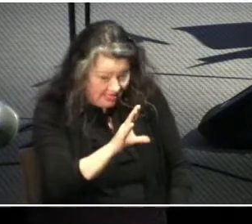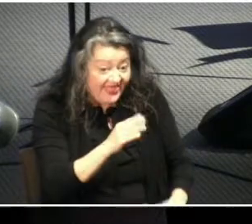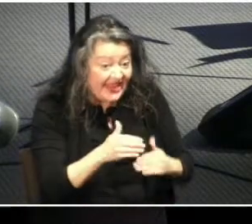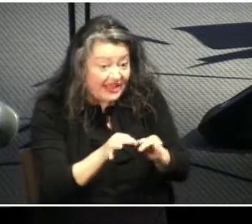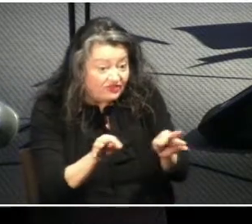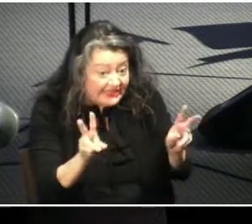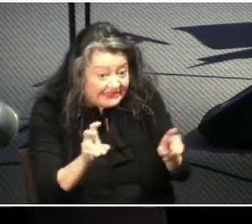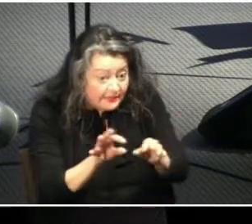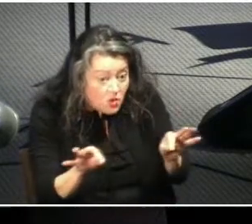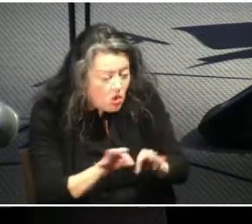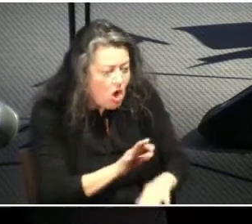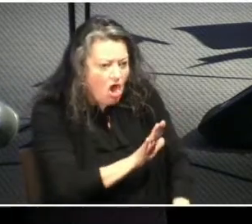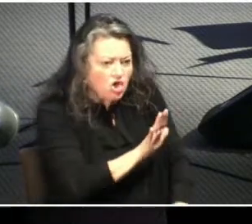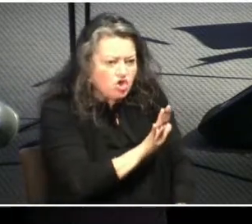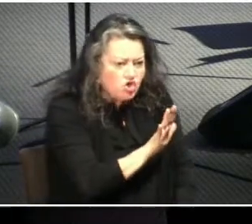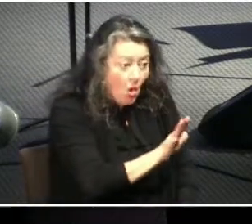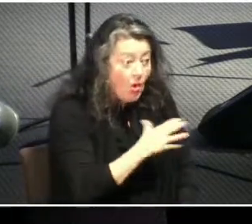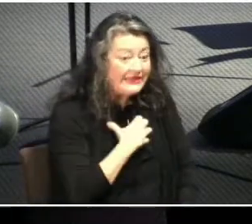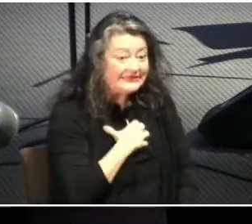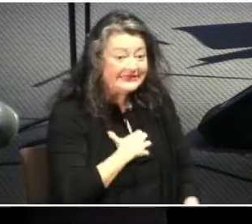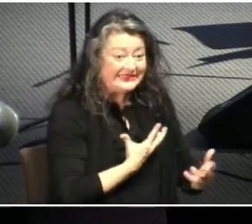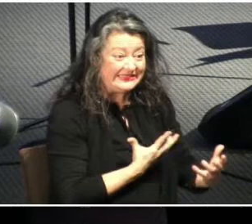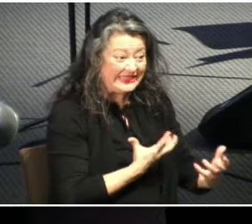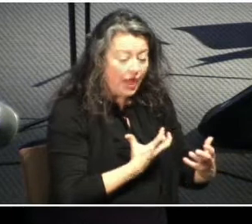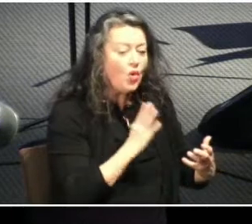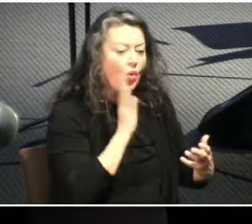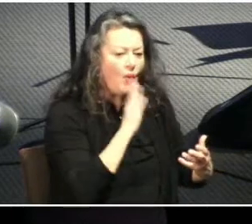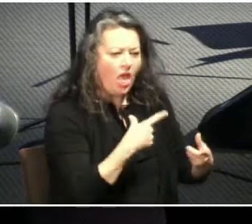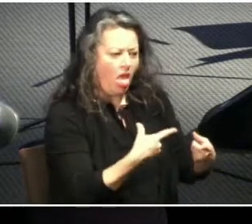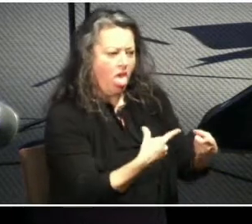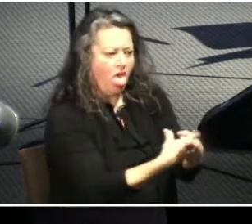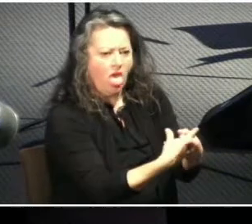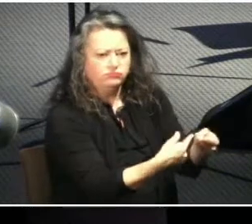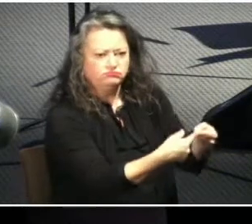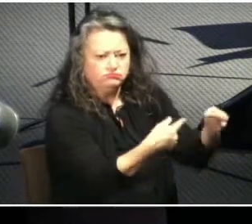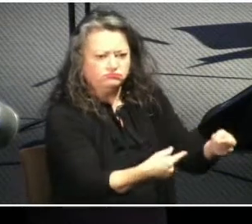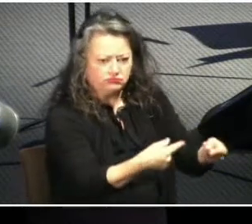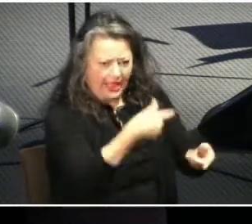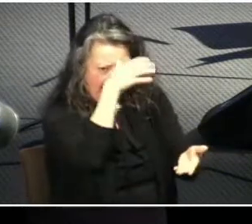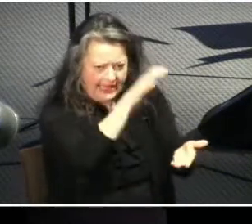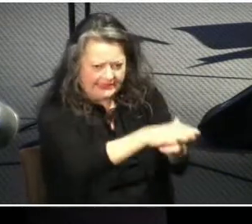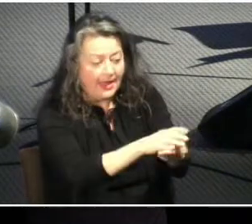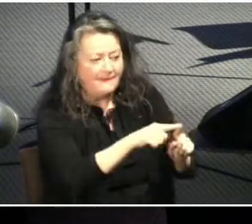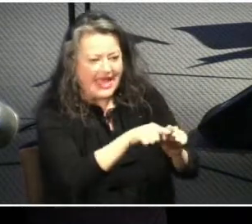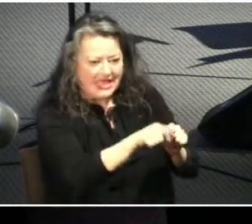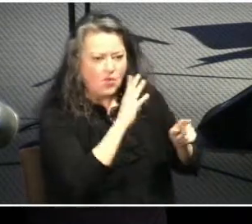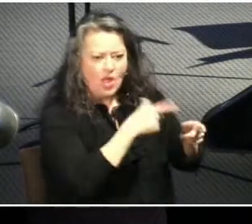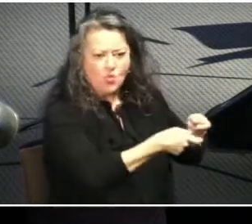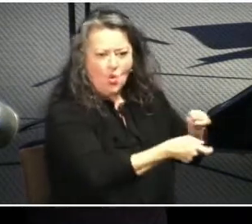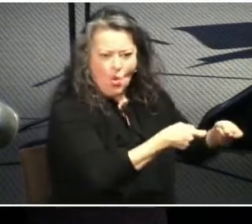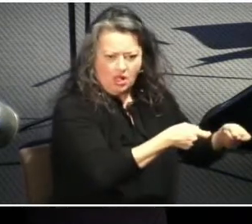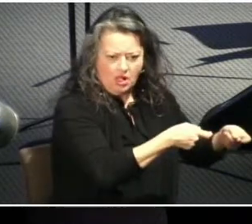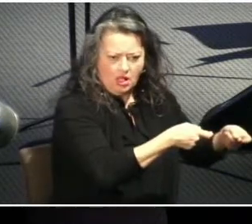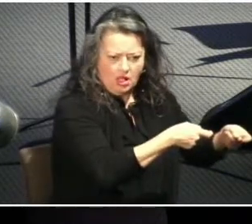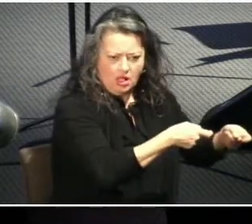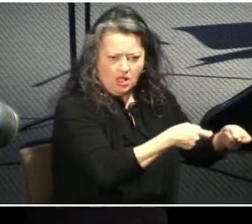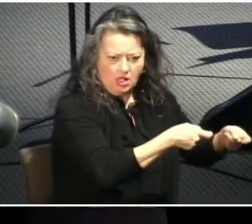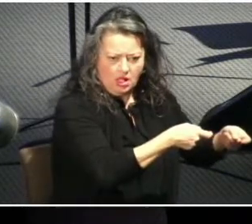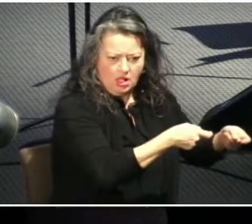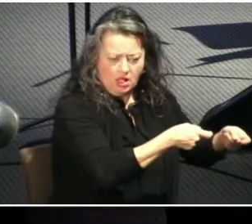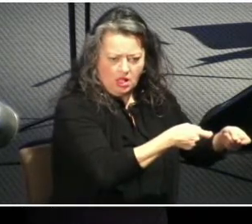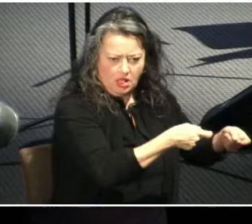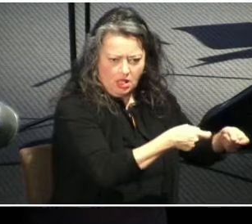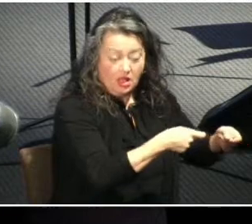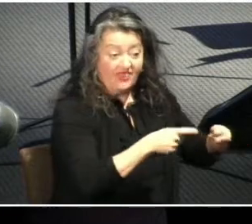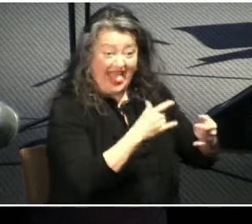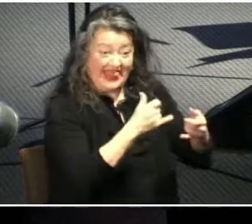phrase your desire shall be contrary to your husband but he shall rule over you so